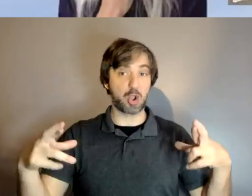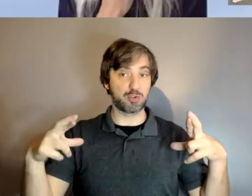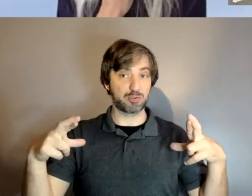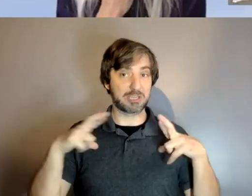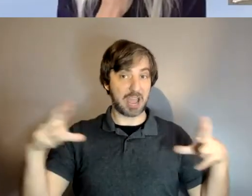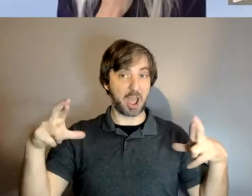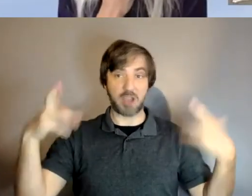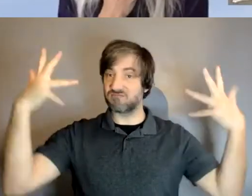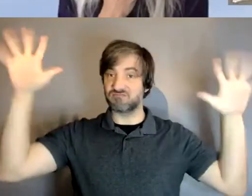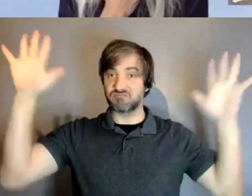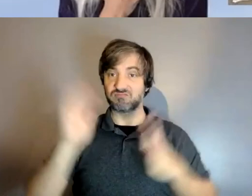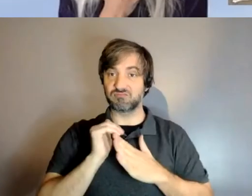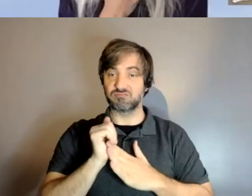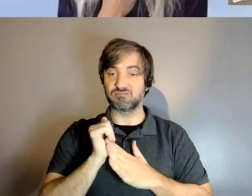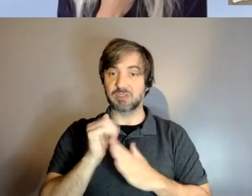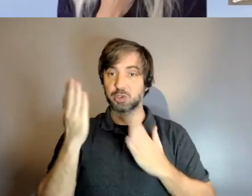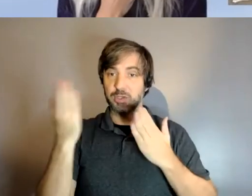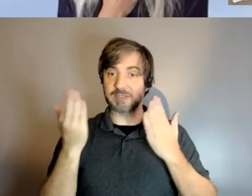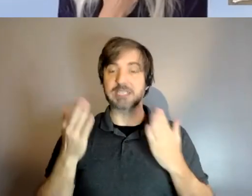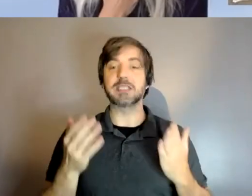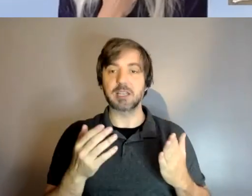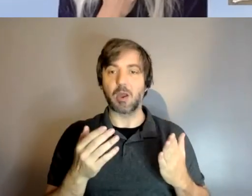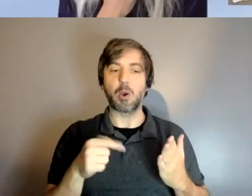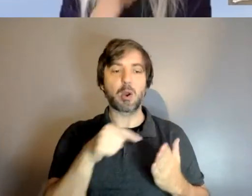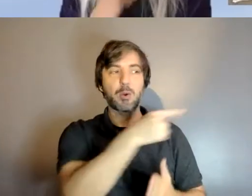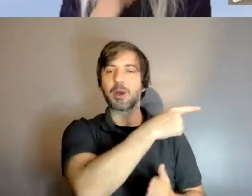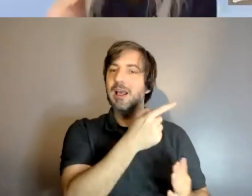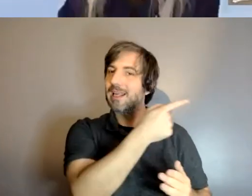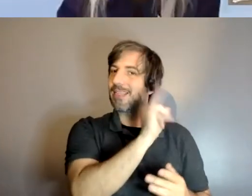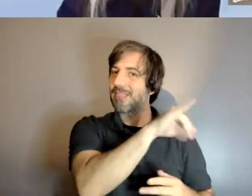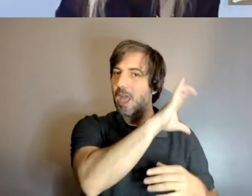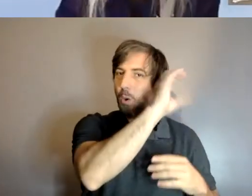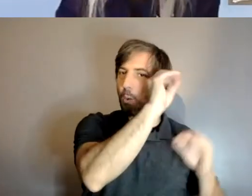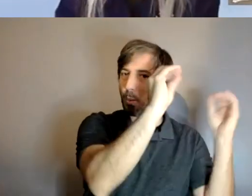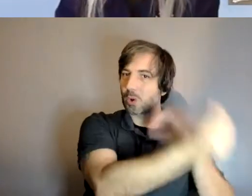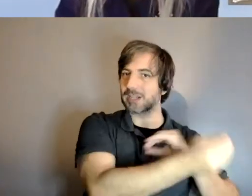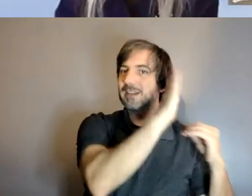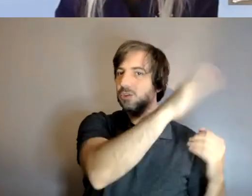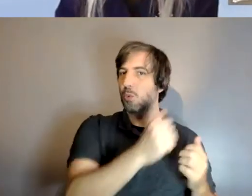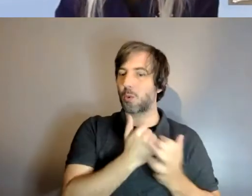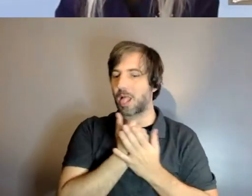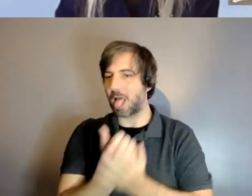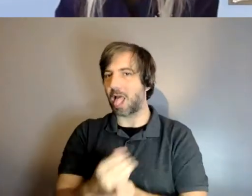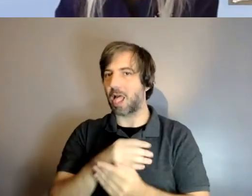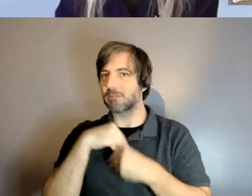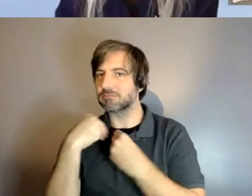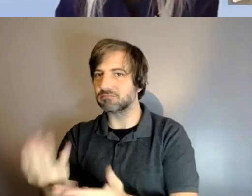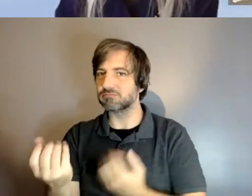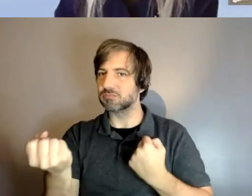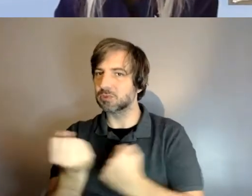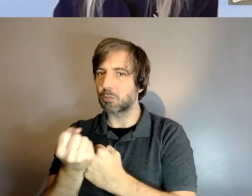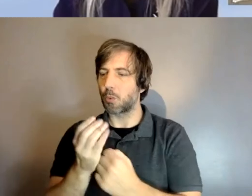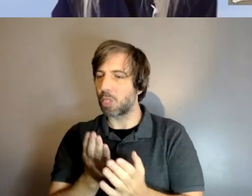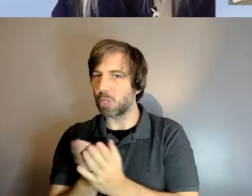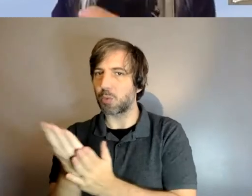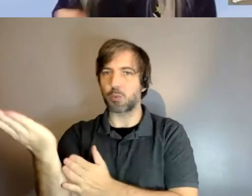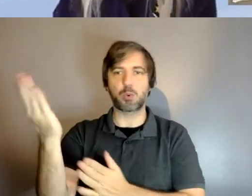um guide dogs will continue to fund them um kind of throughout their medical bills and stuff so that that's been a huge kind of deciding factor